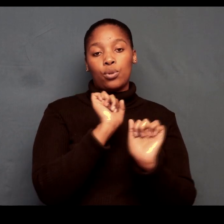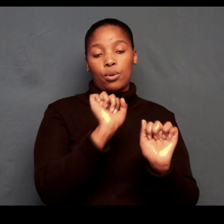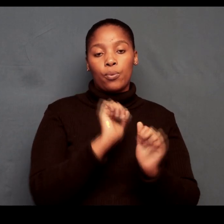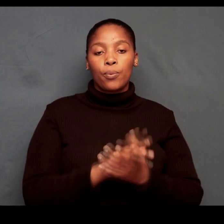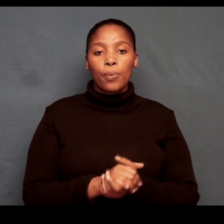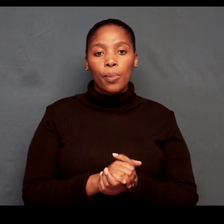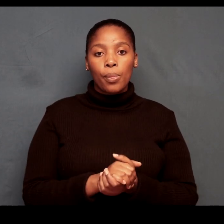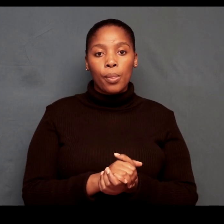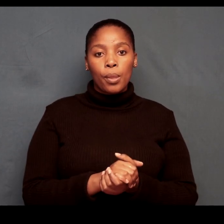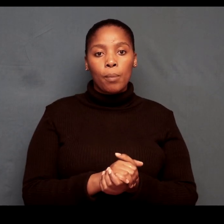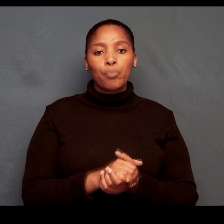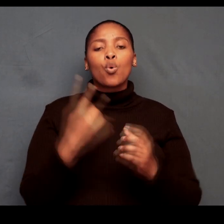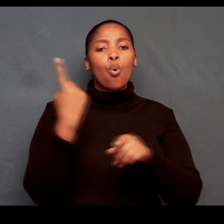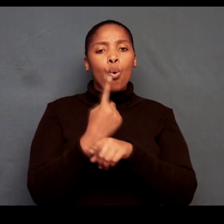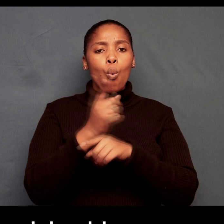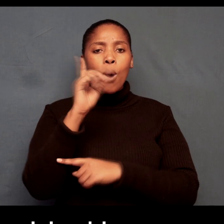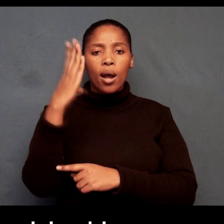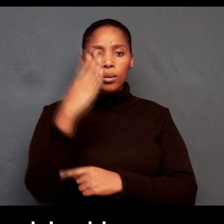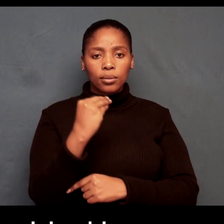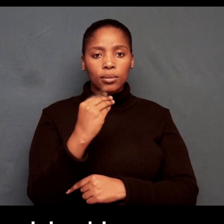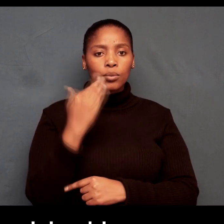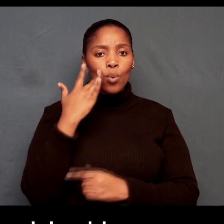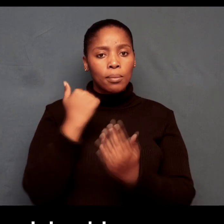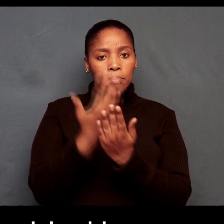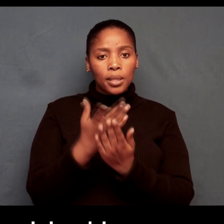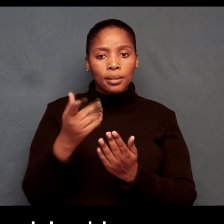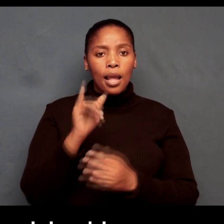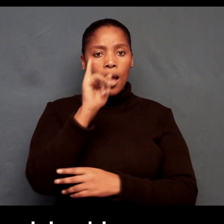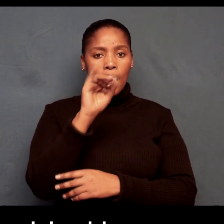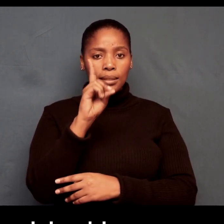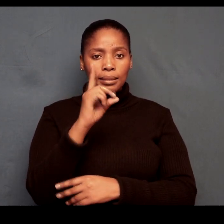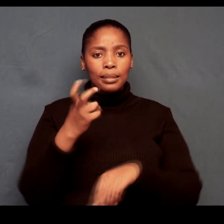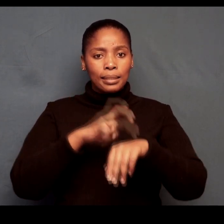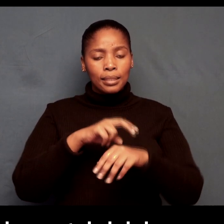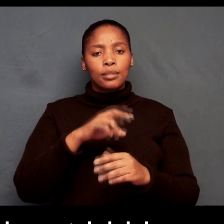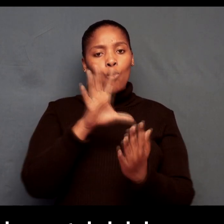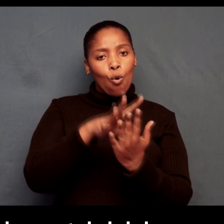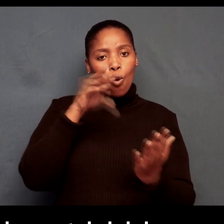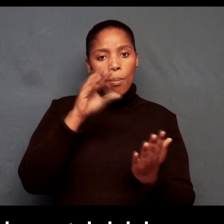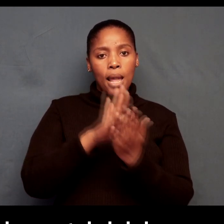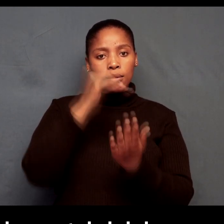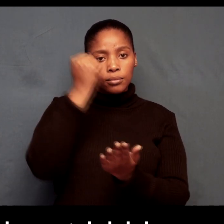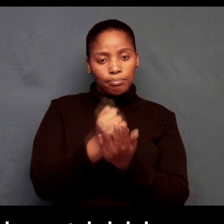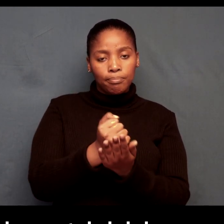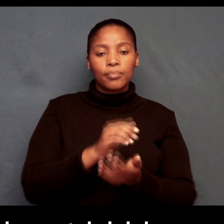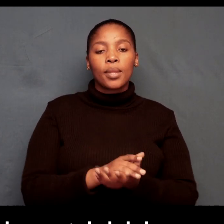required are your ID document your ID document needs to be copied and certified remember to keep your document certified